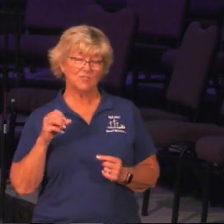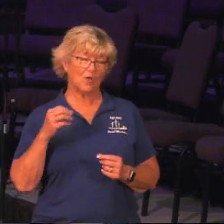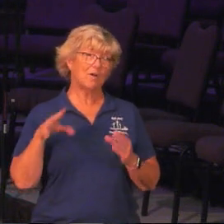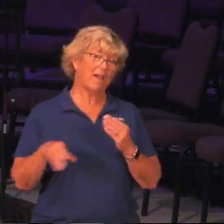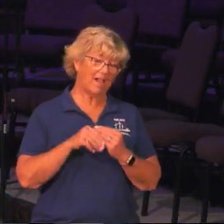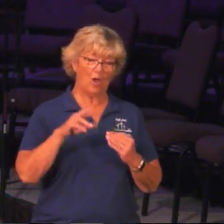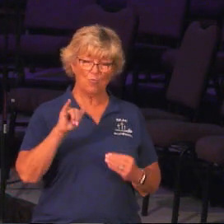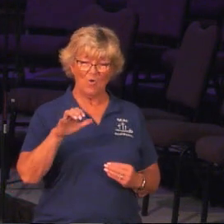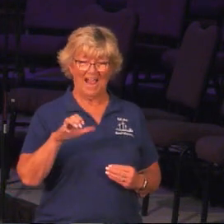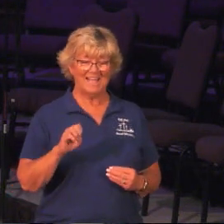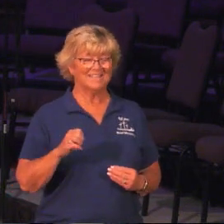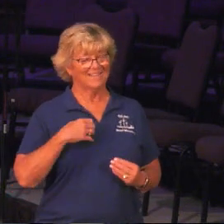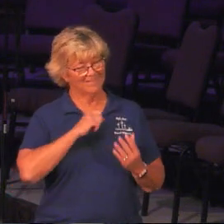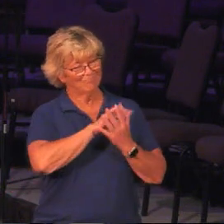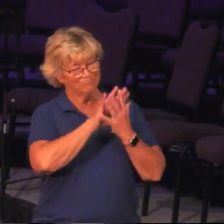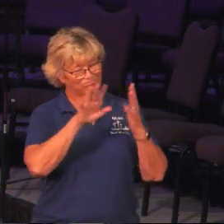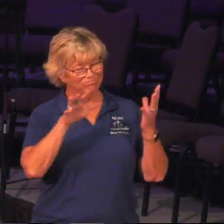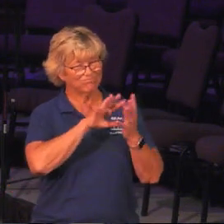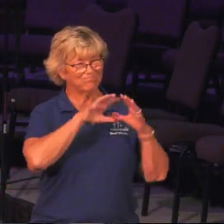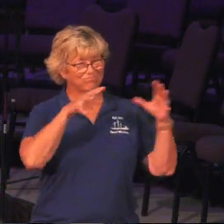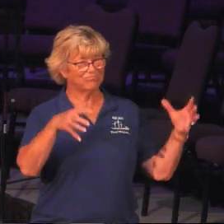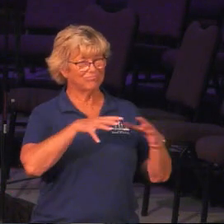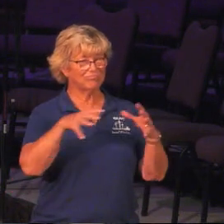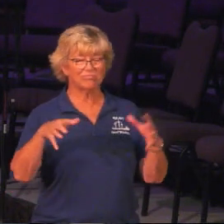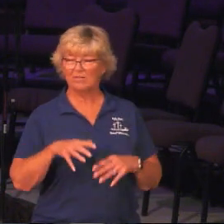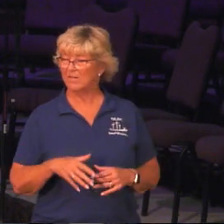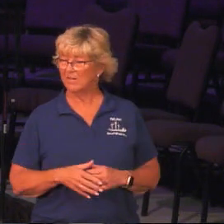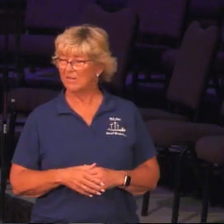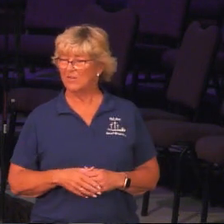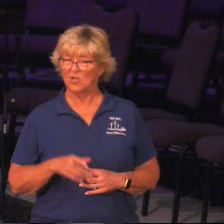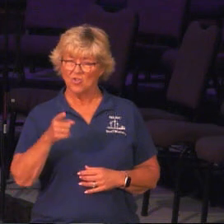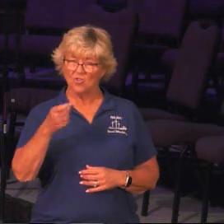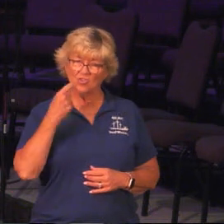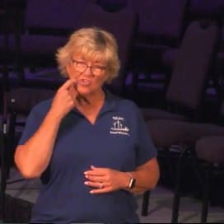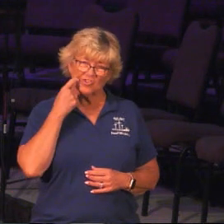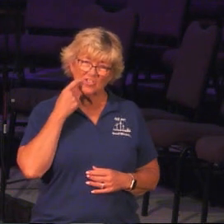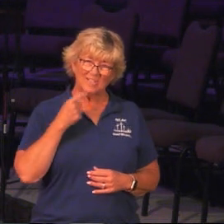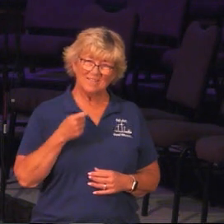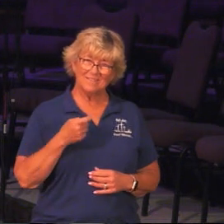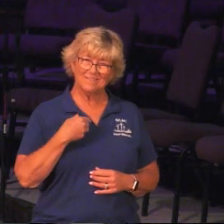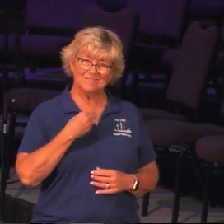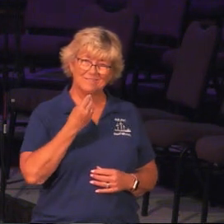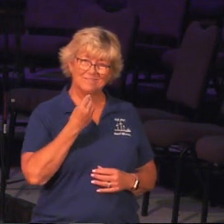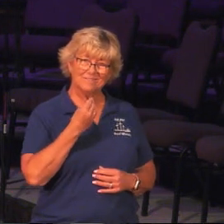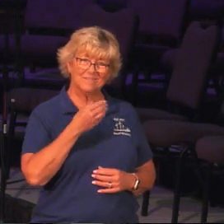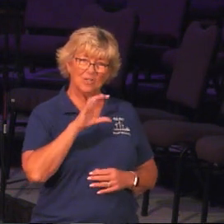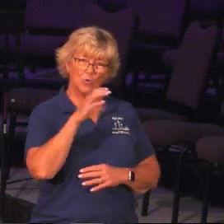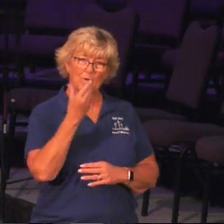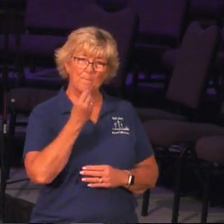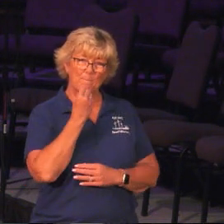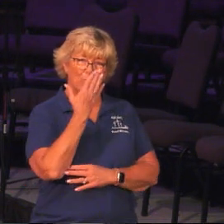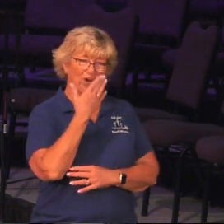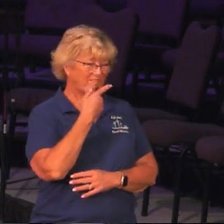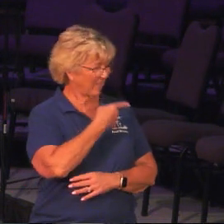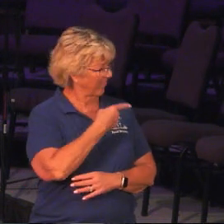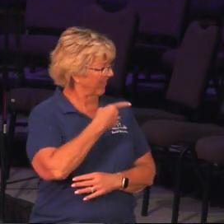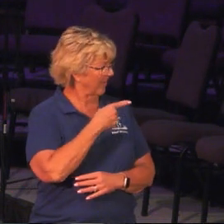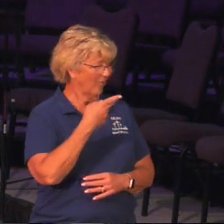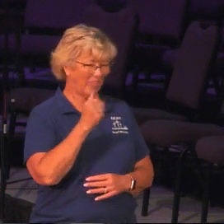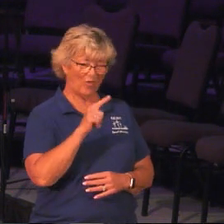And, I mean, we're going to have this huge meal, and you just had Christmas breakfast at St. Mary's Dining Hall?